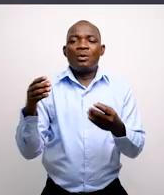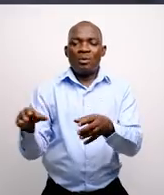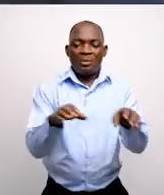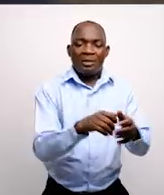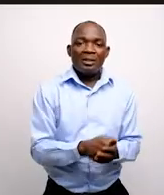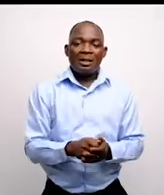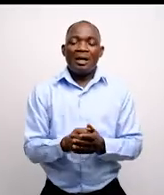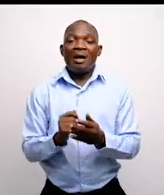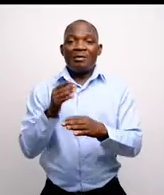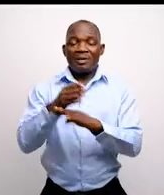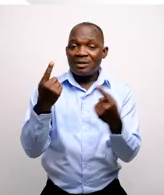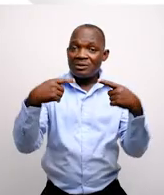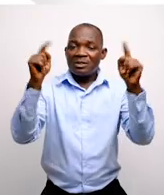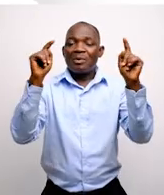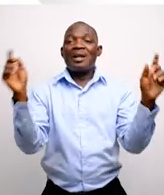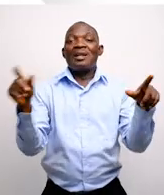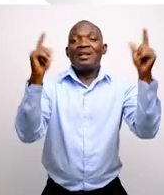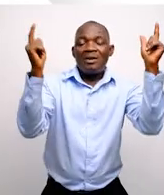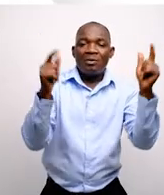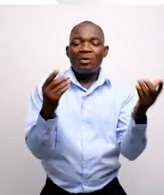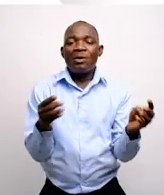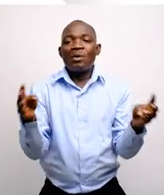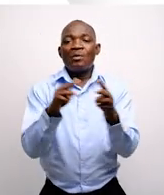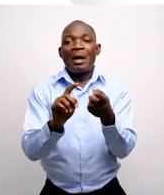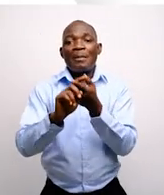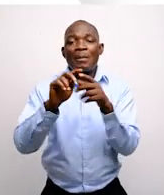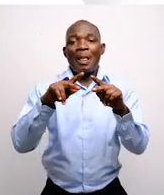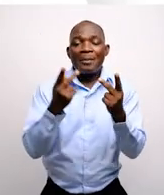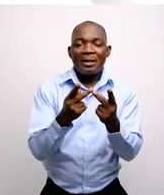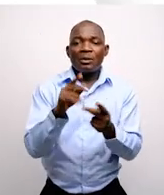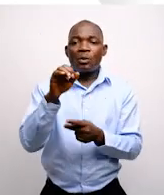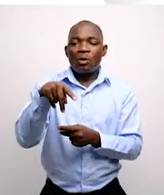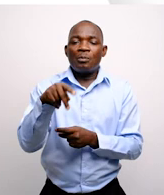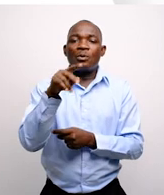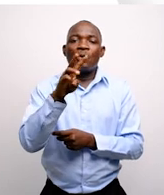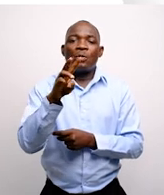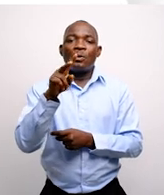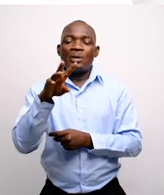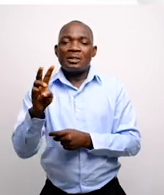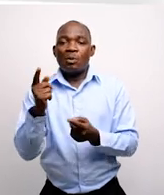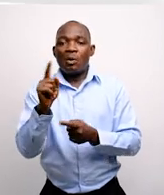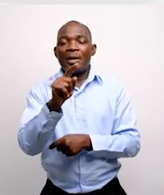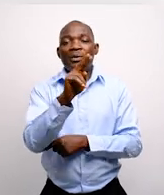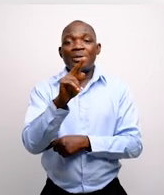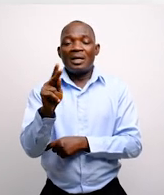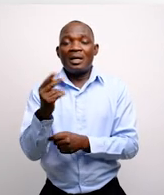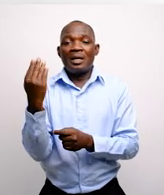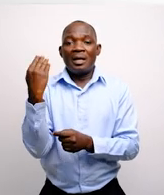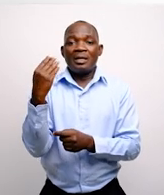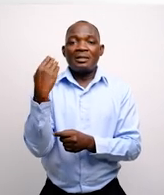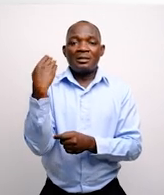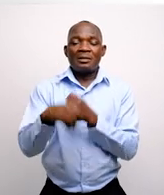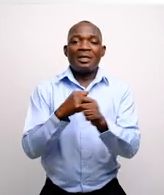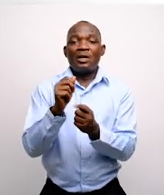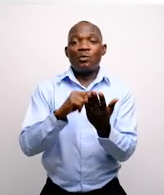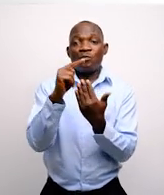their communities. After a successful launch at the Conference of Parties COP26 in Glasgow, UK